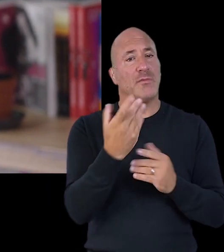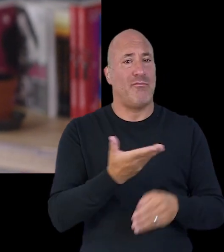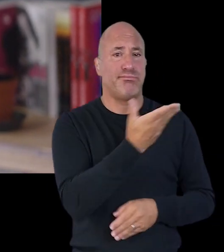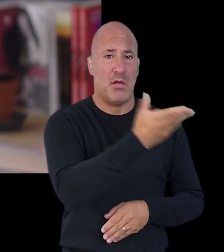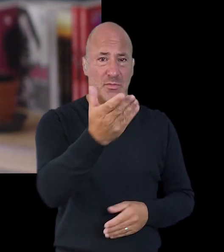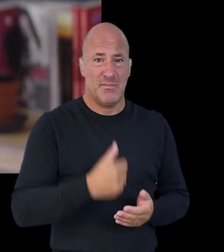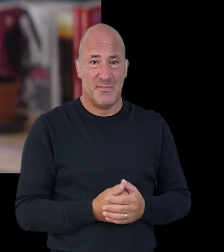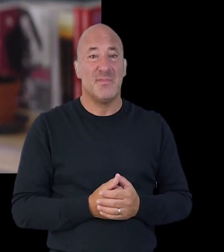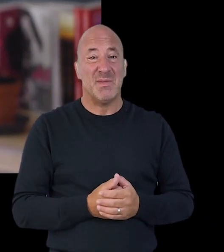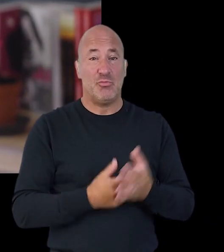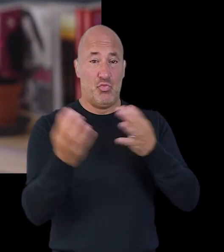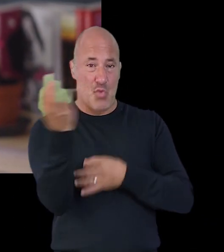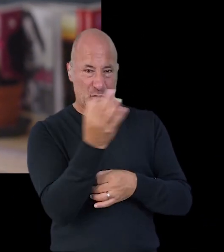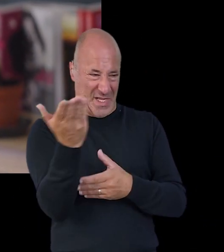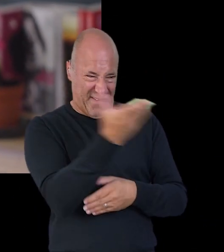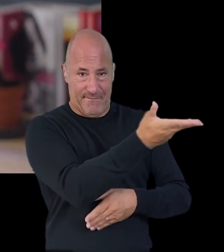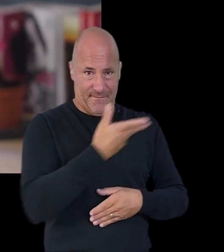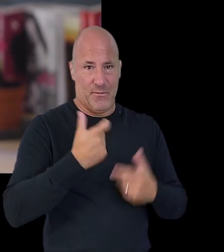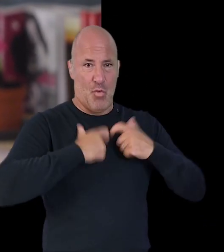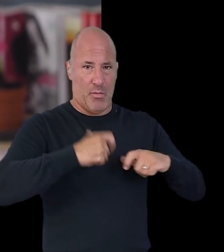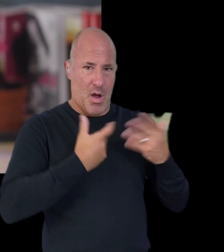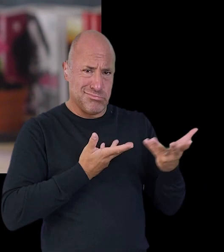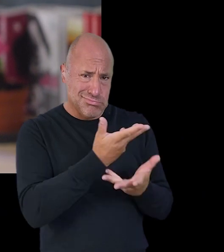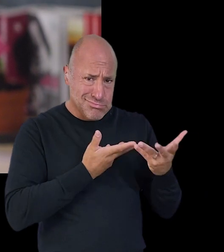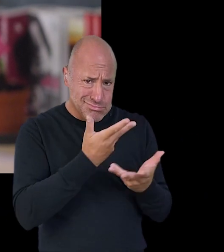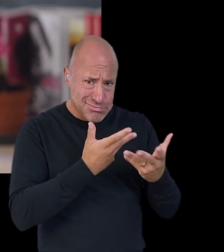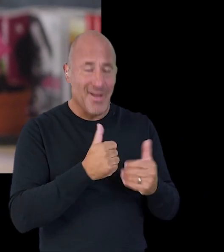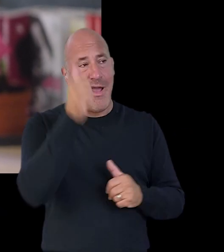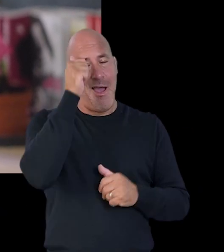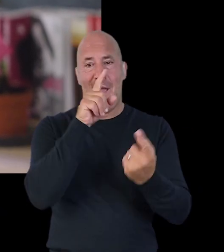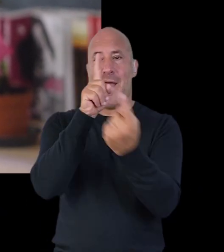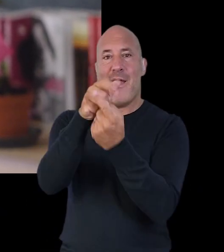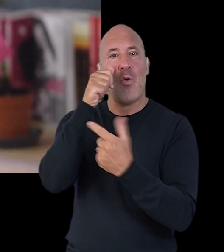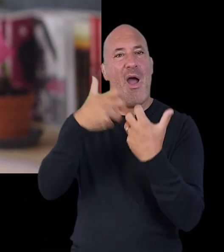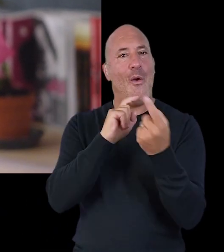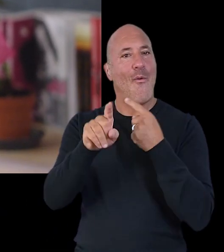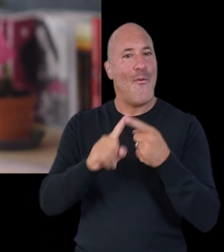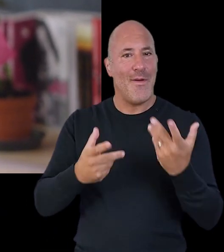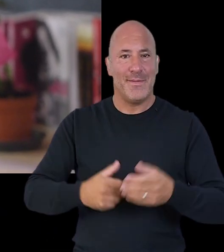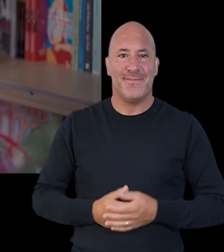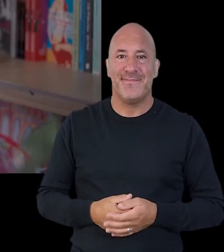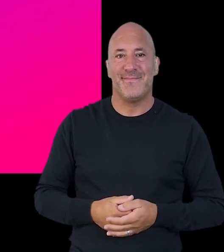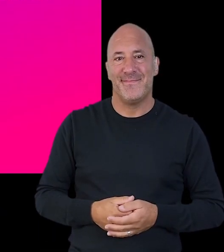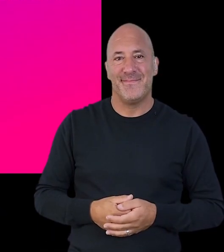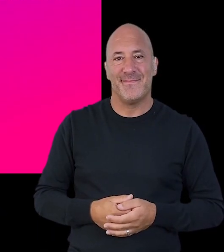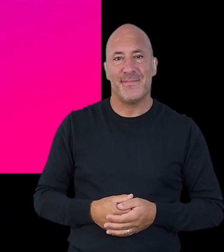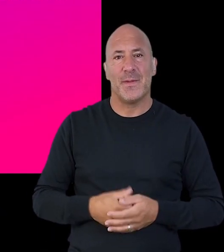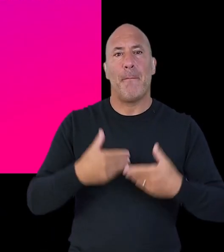you you can then go through those questions with your lawyer first so that you are more prepared when you meet with the home office